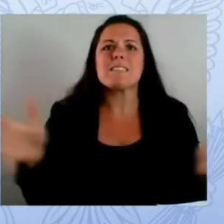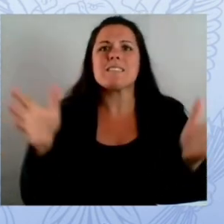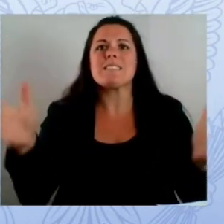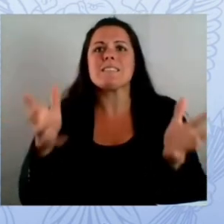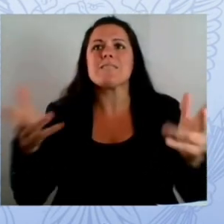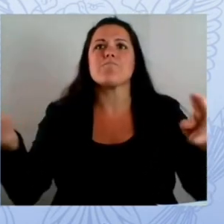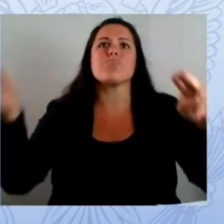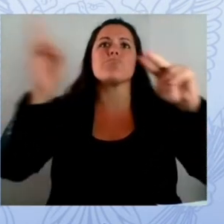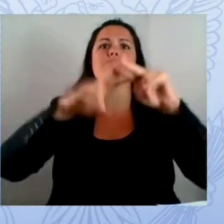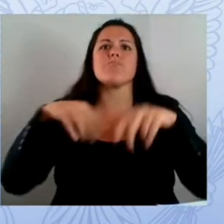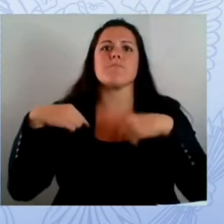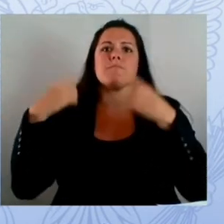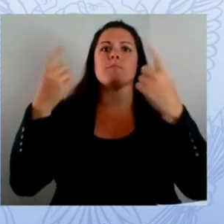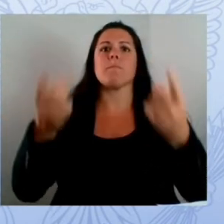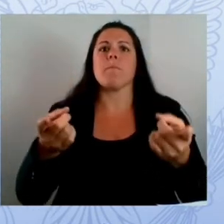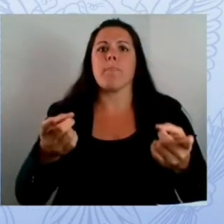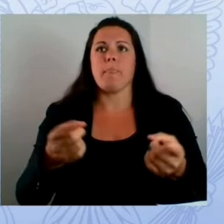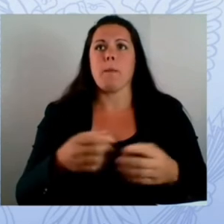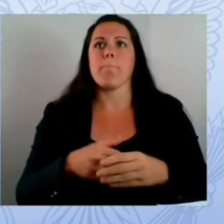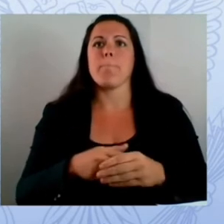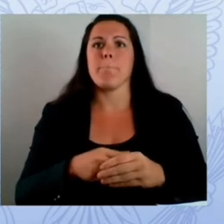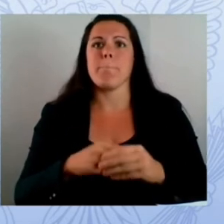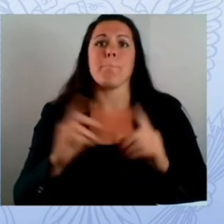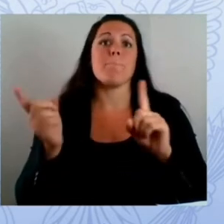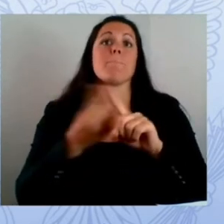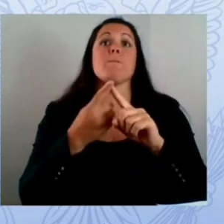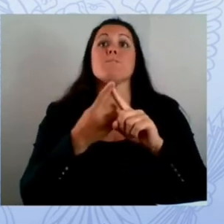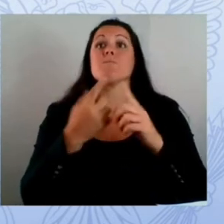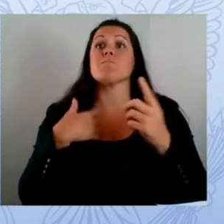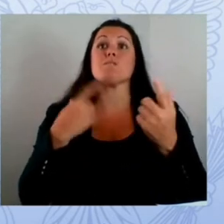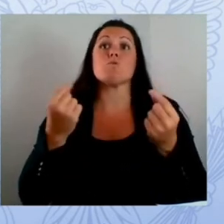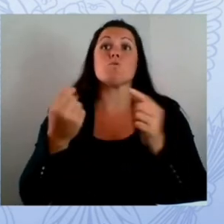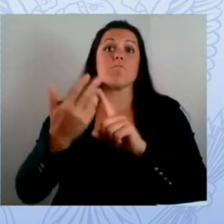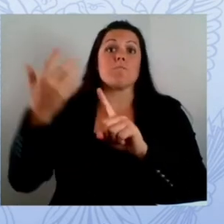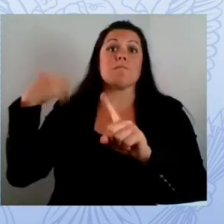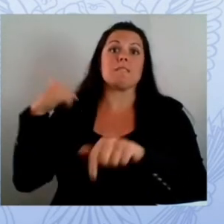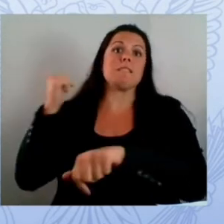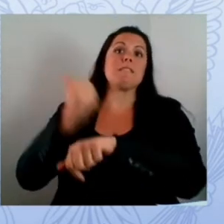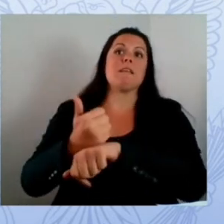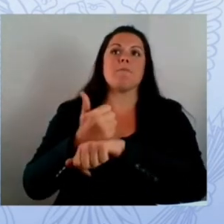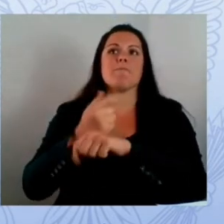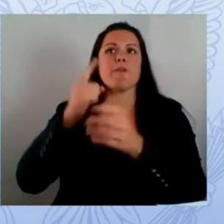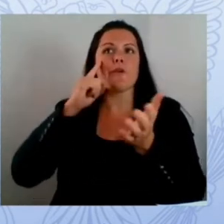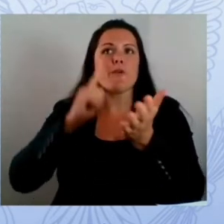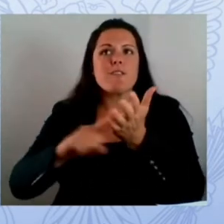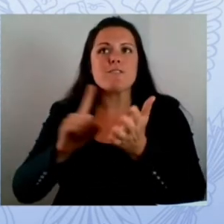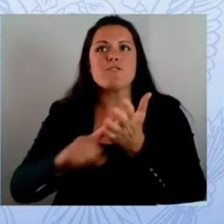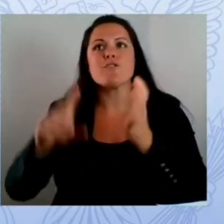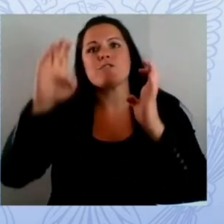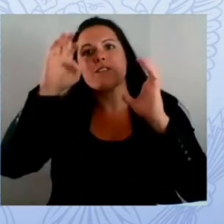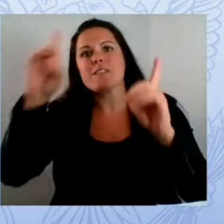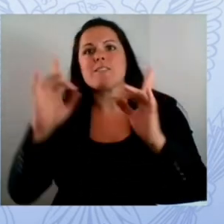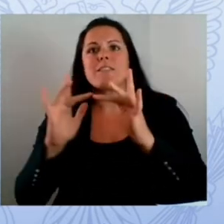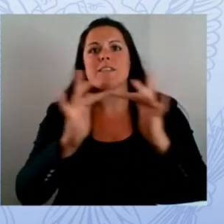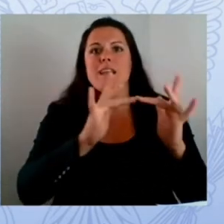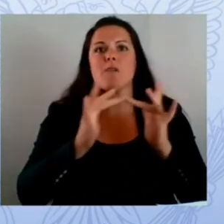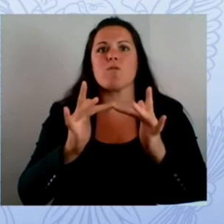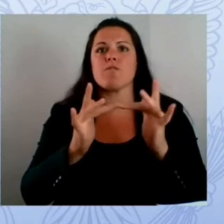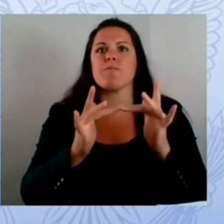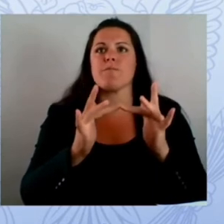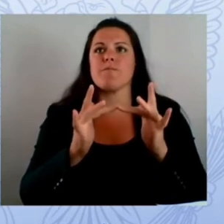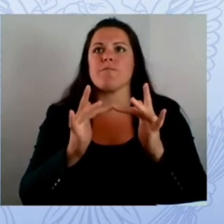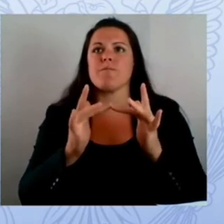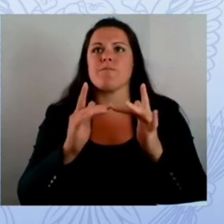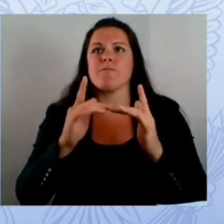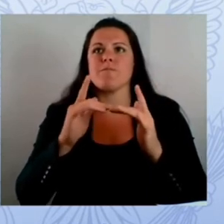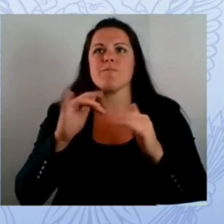similar to the one that terry just mentioned uh that provides high-speed uh symmetrical multi-gigabit connections to every single